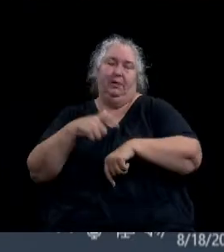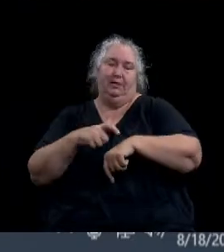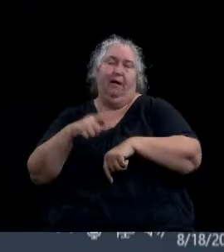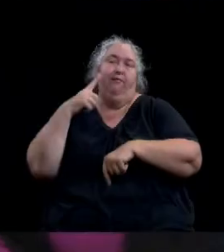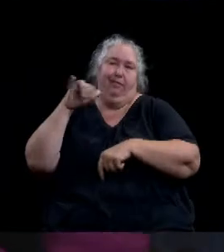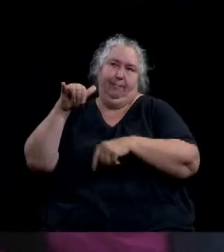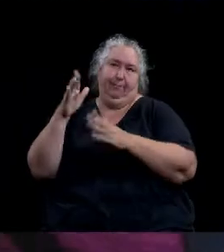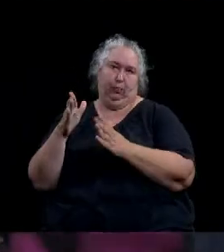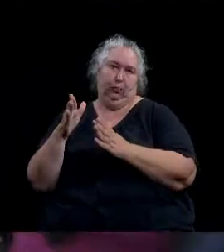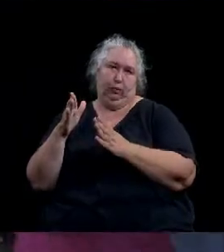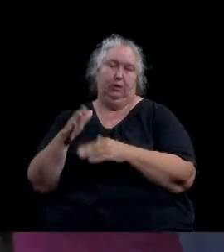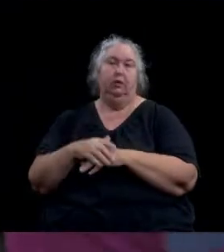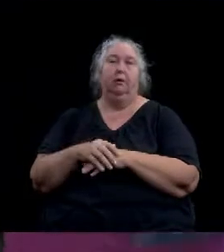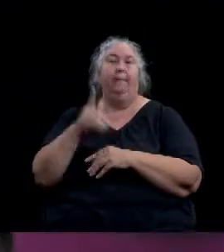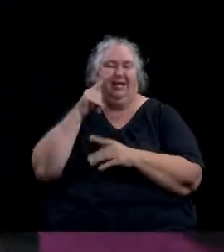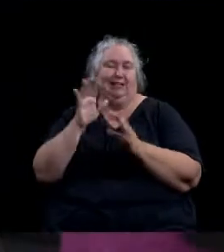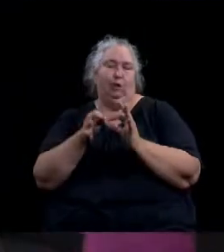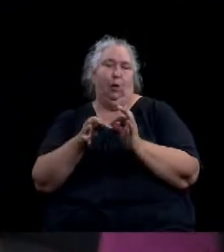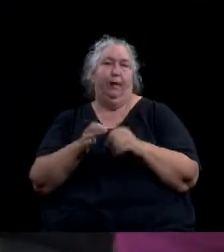Allegiance.